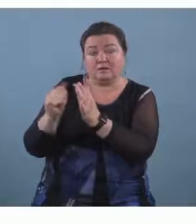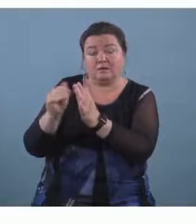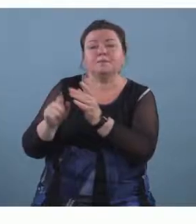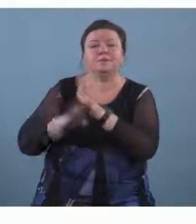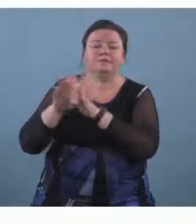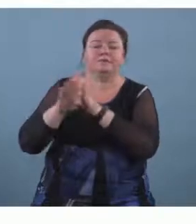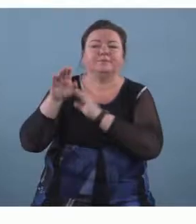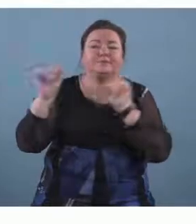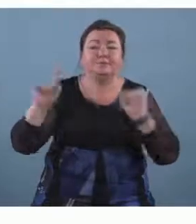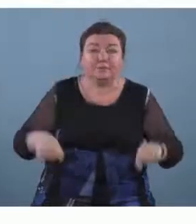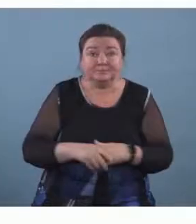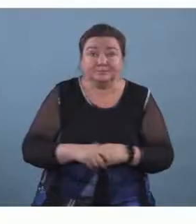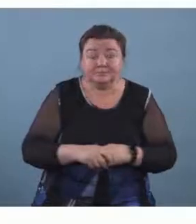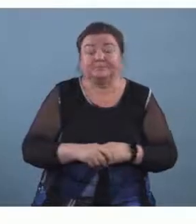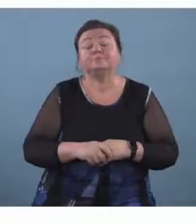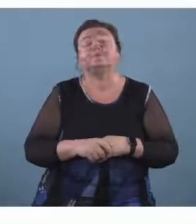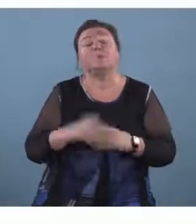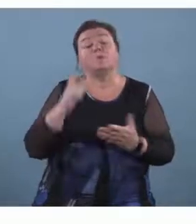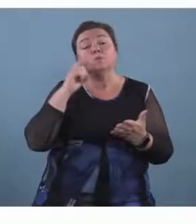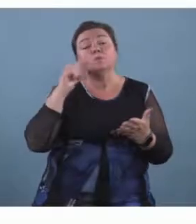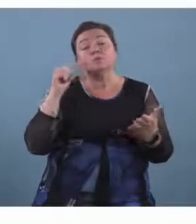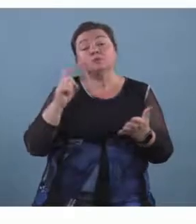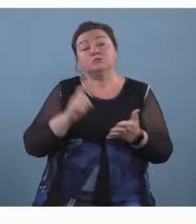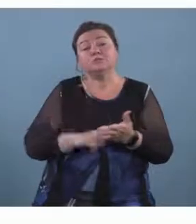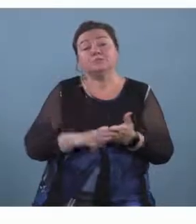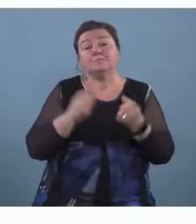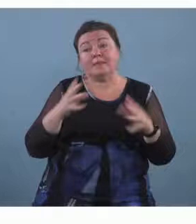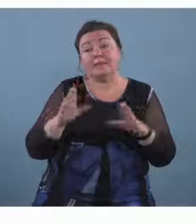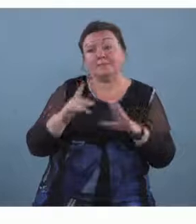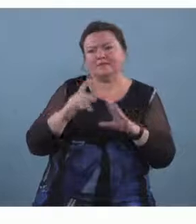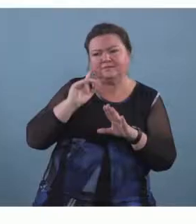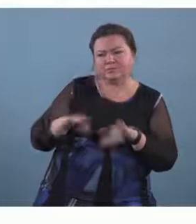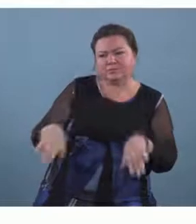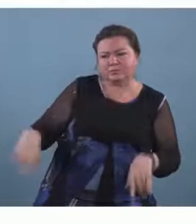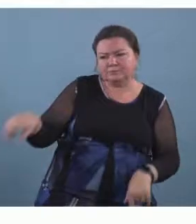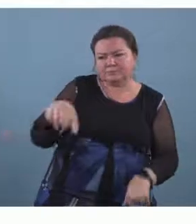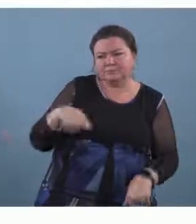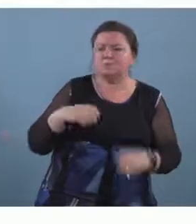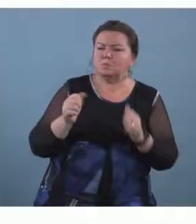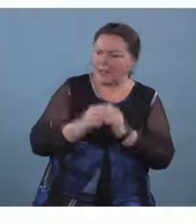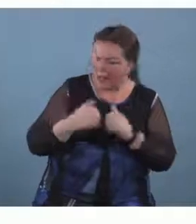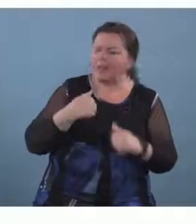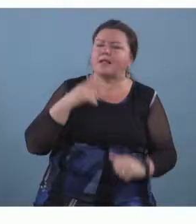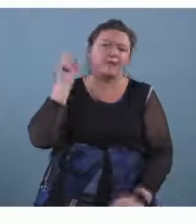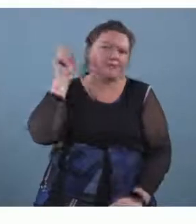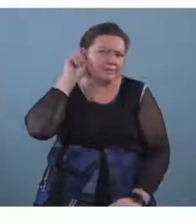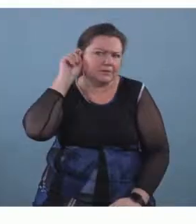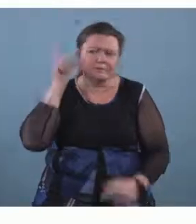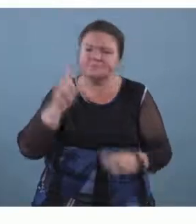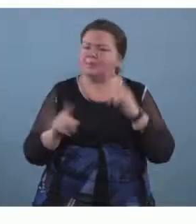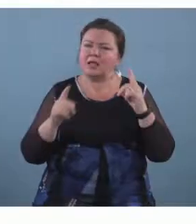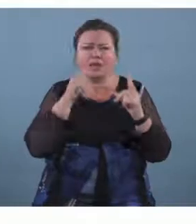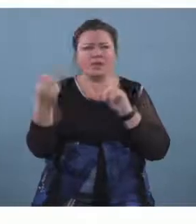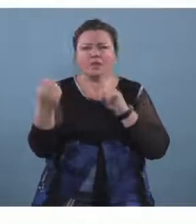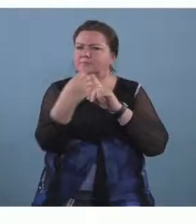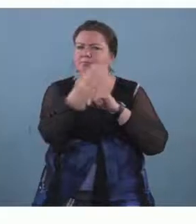we have noticed that there will be many deaf children in schools with hearing aids with very limited exposure to music but their